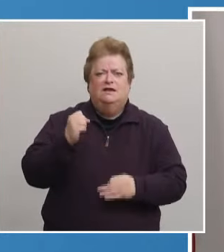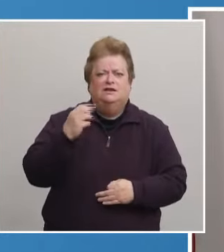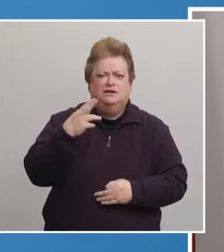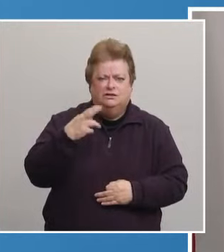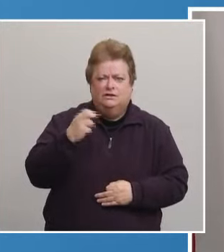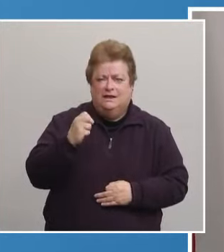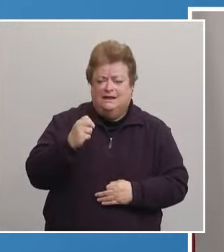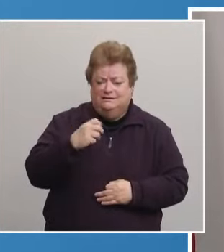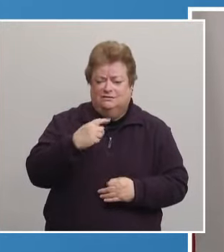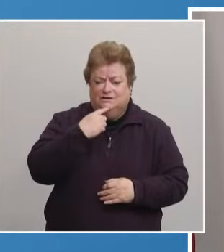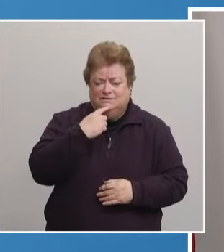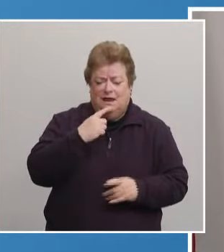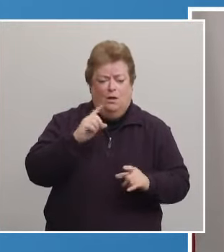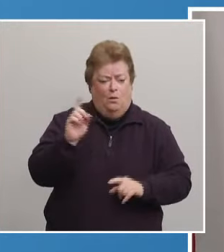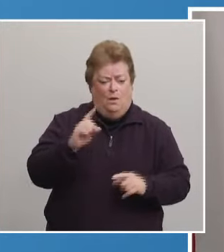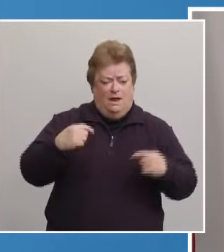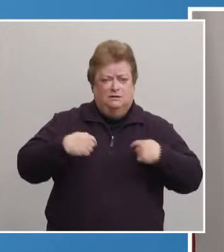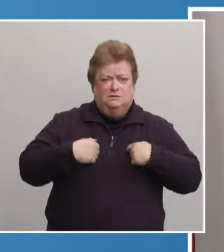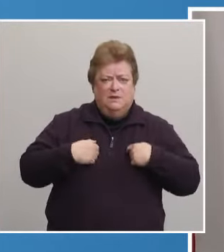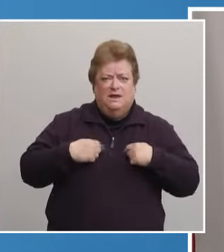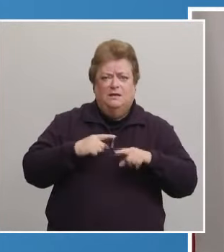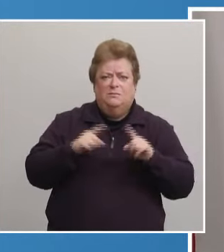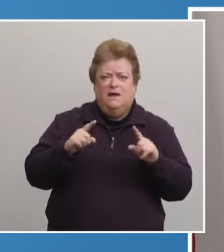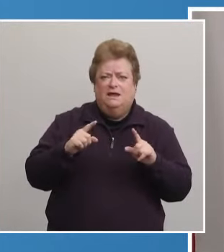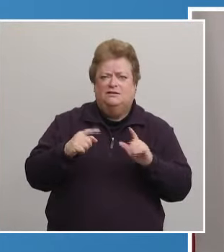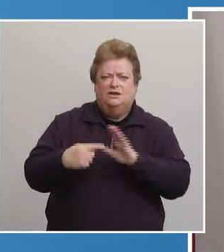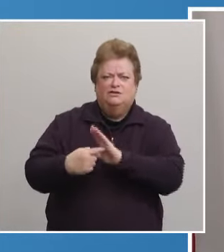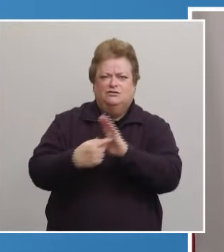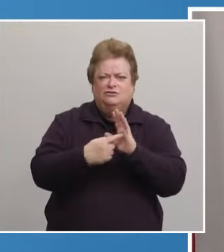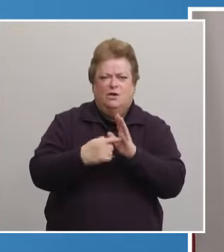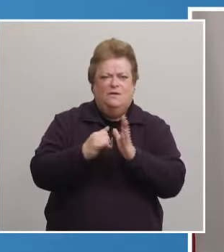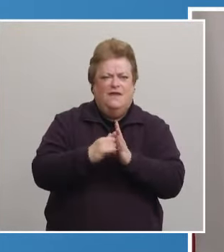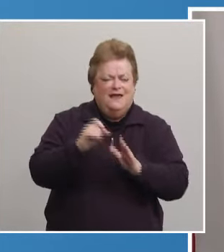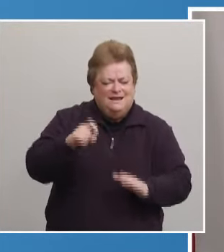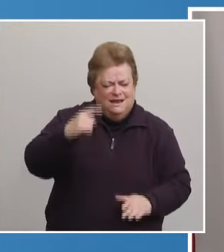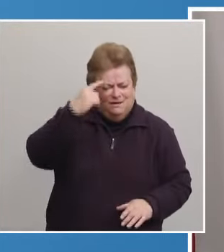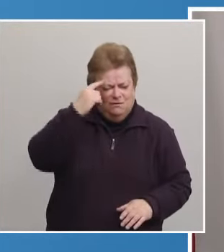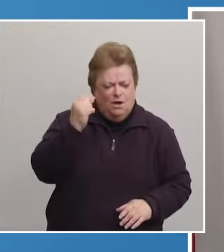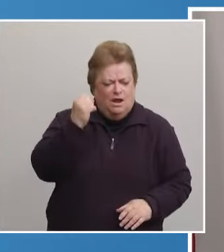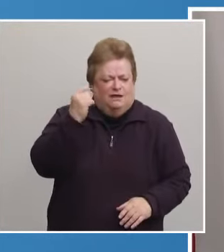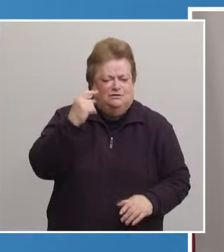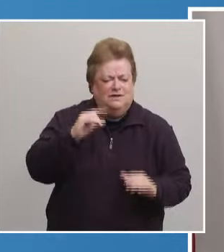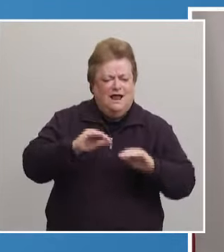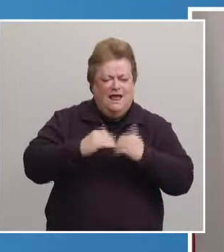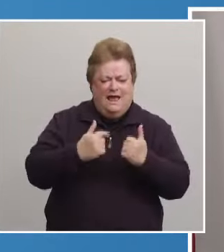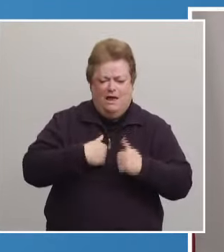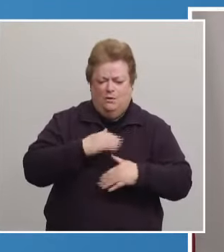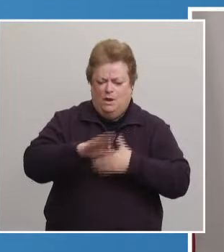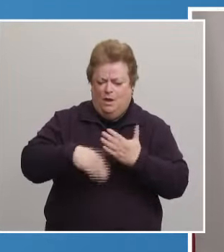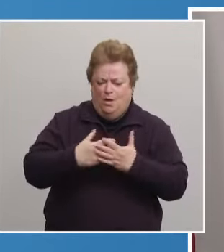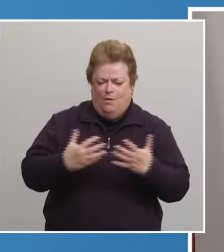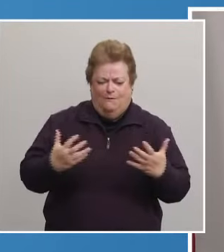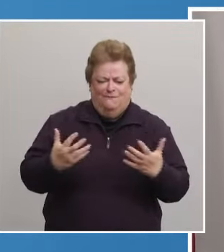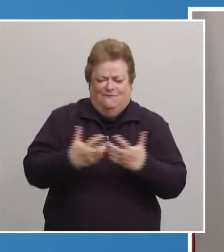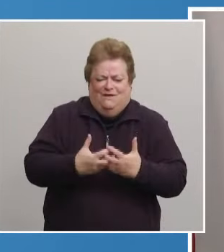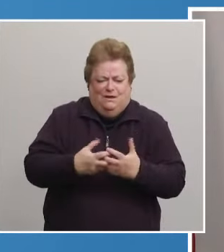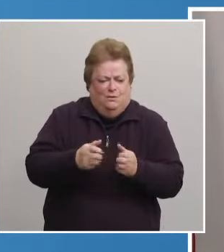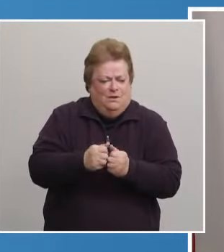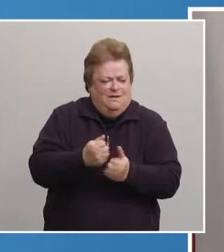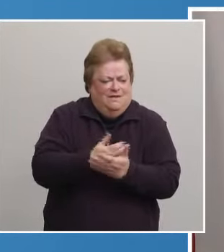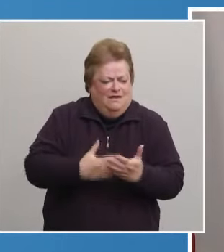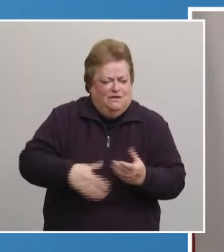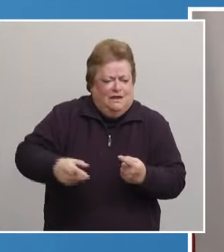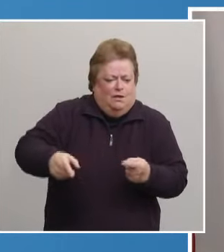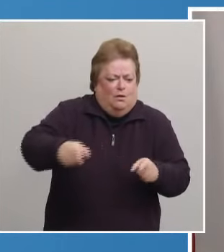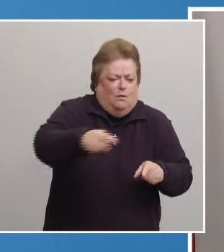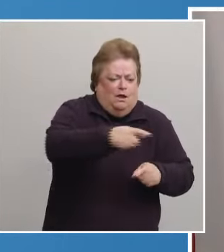was expressing a basic human need we all have, the need to understand where we fit in the order of things around us. And that, of